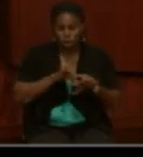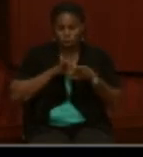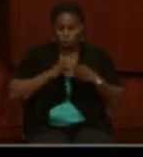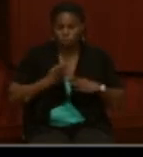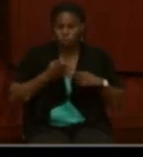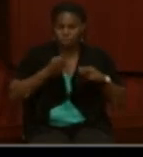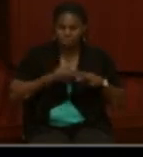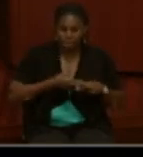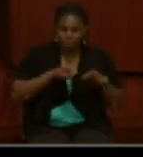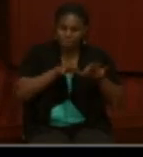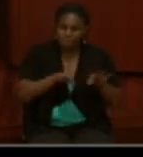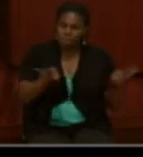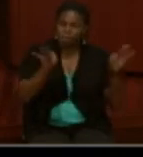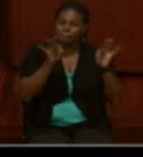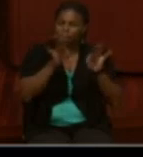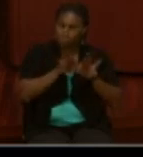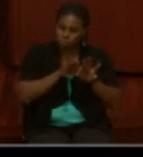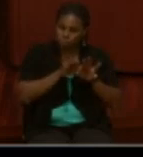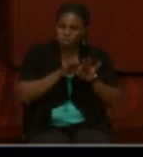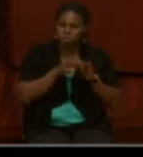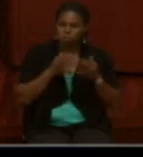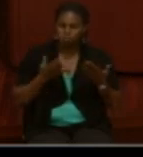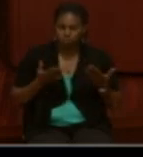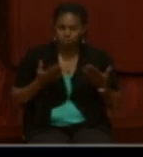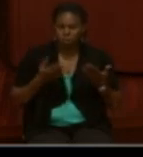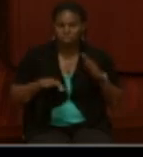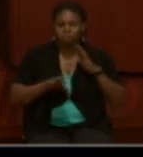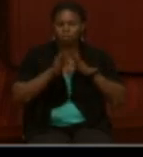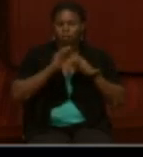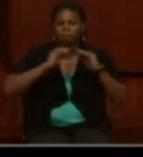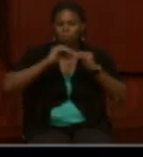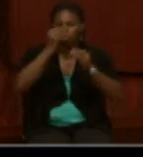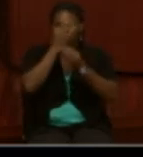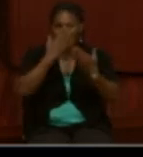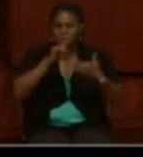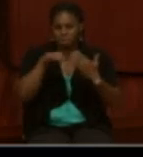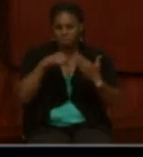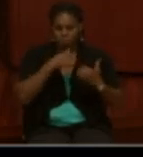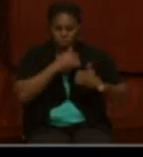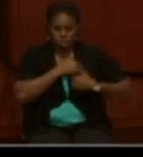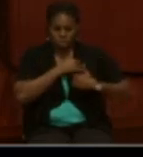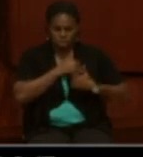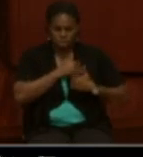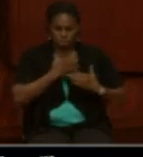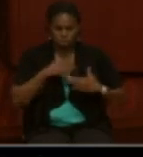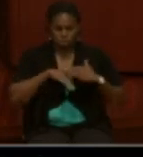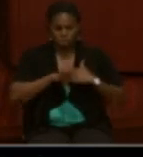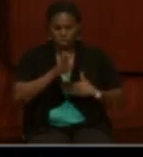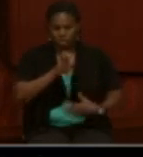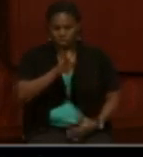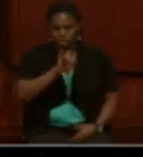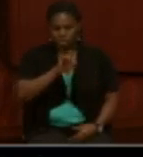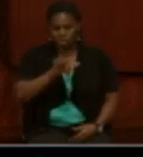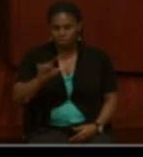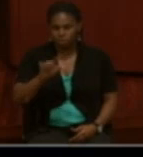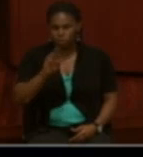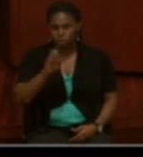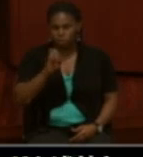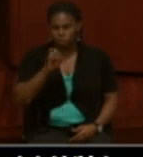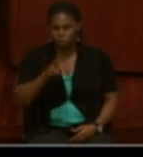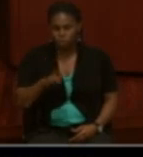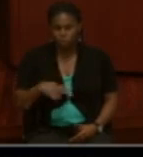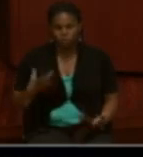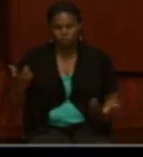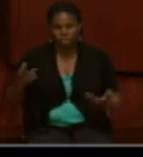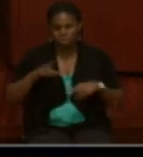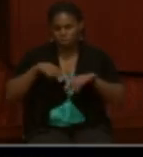to going beyond just information on the soldier who served during the Civil War. This is a typical discharge